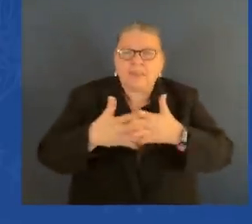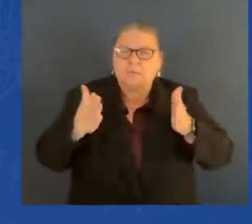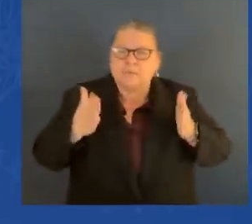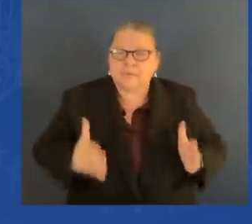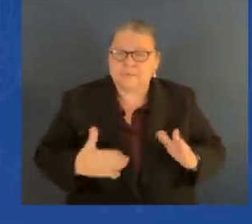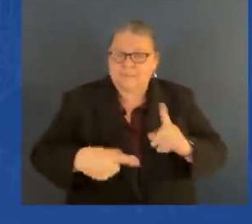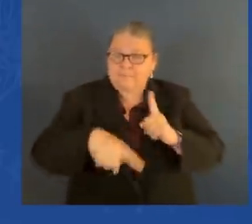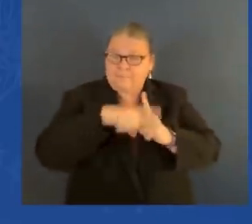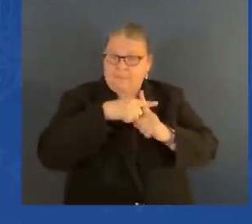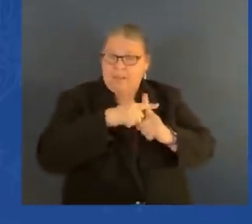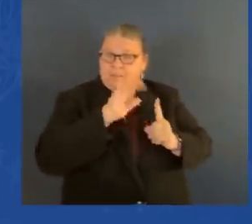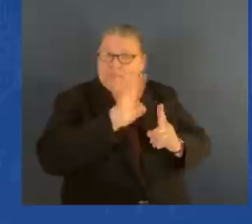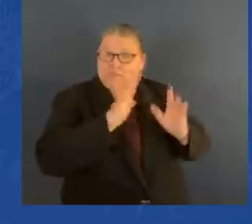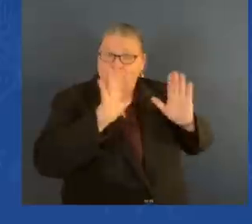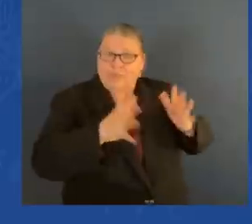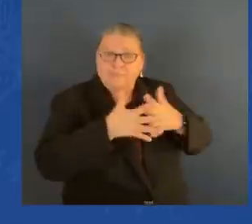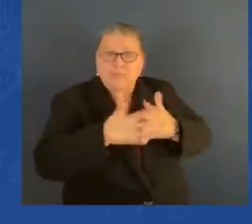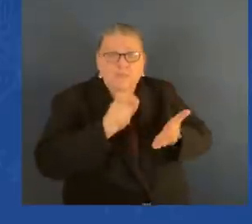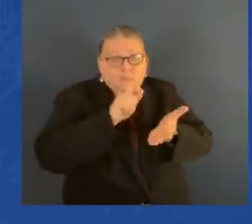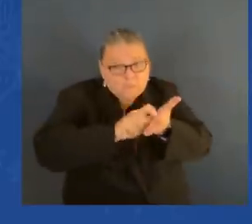related to him without them even knowing it.